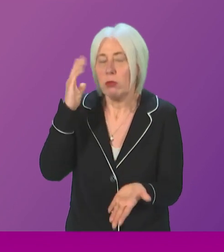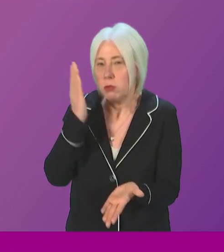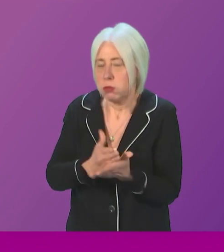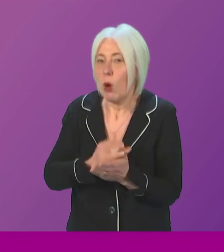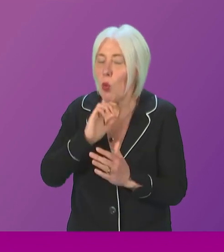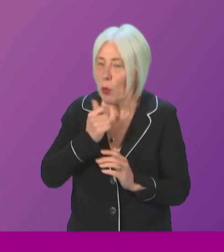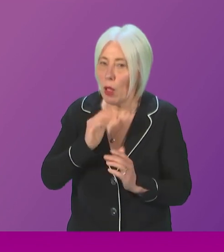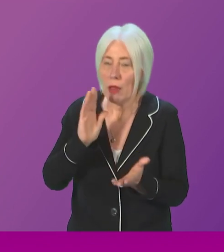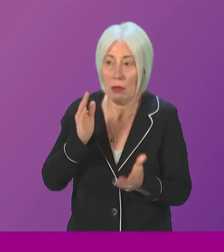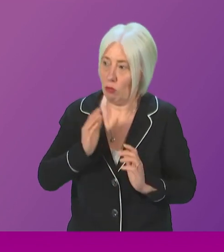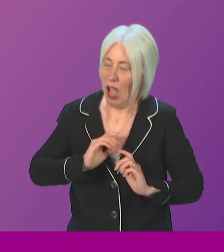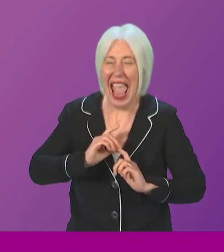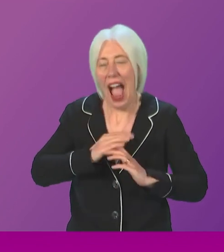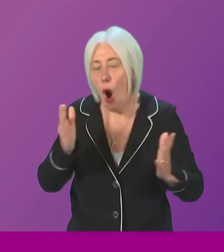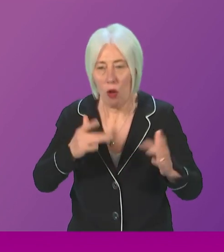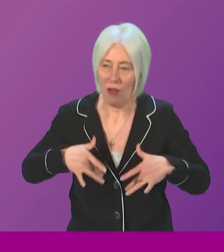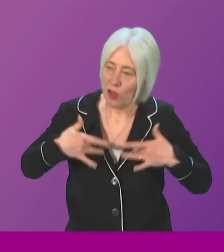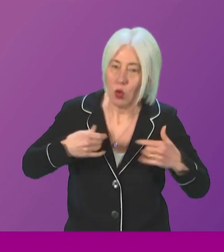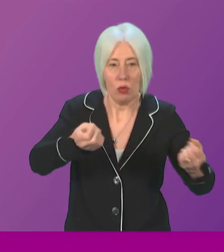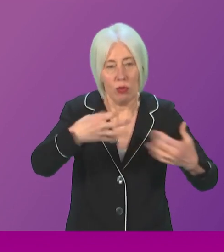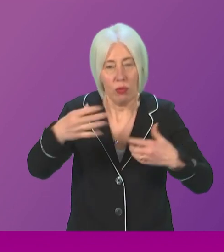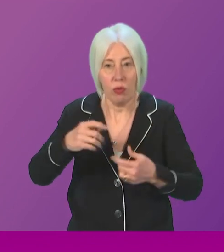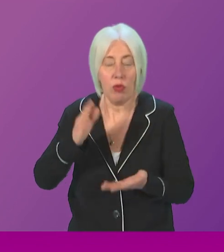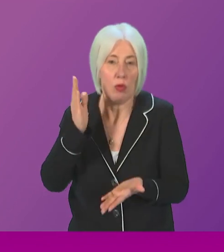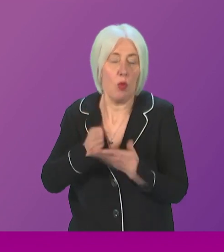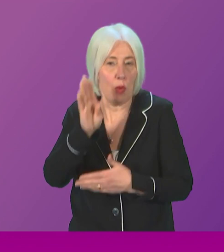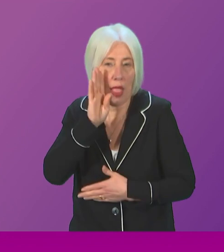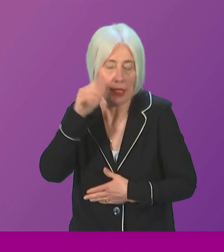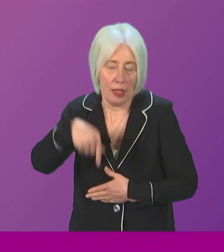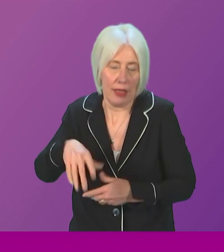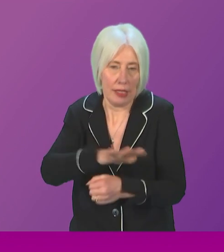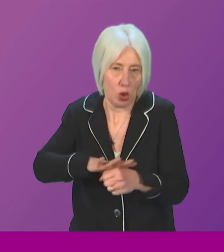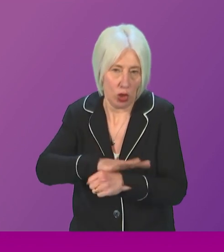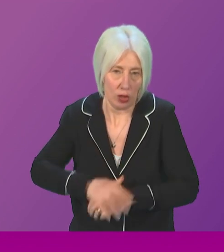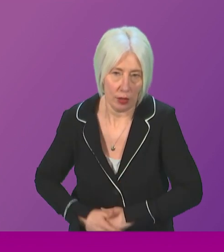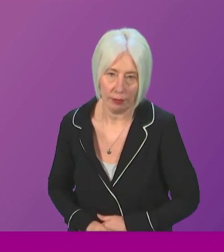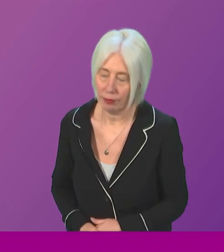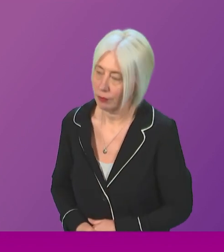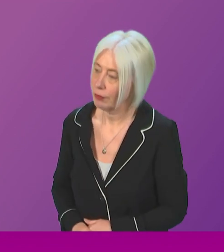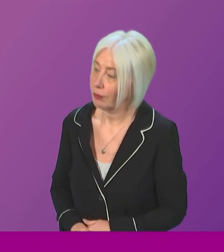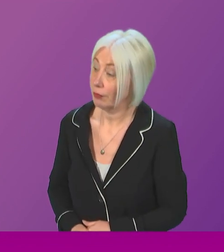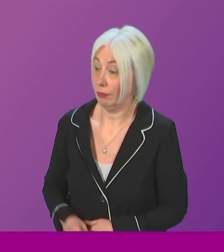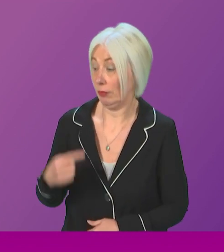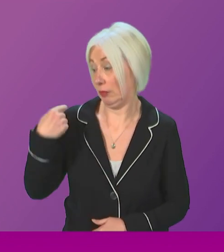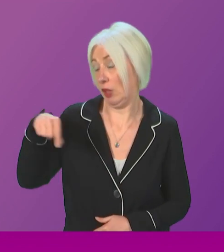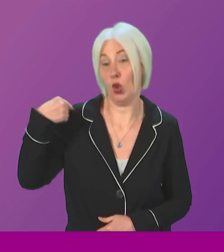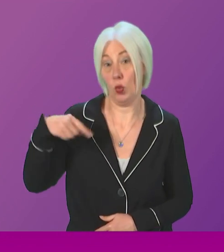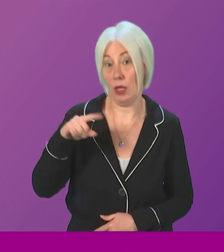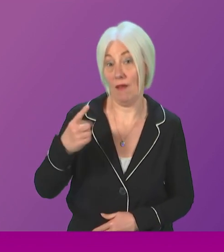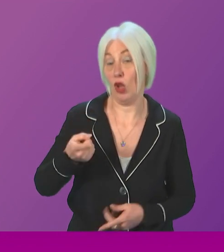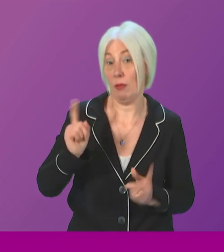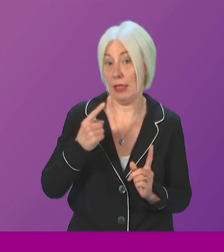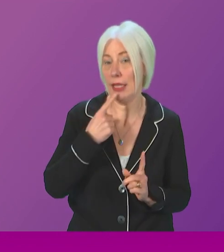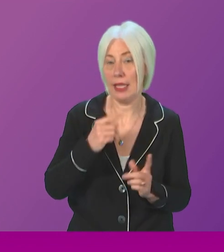that as many voices as possible are heard in this process. Donald Cameron. Earlier this week, the First Minister said